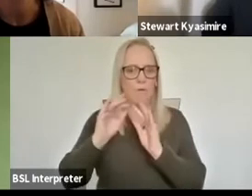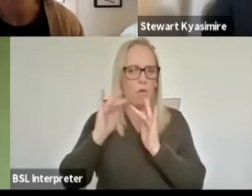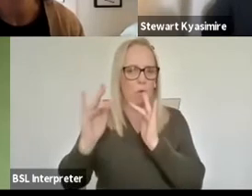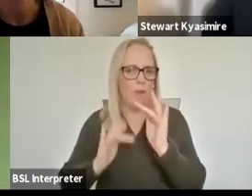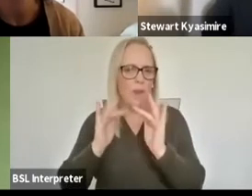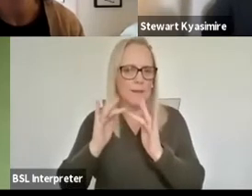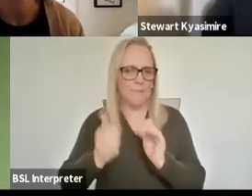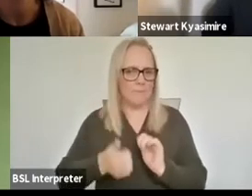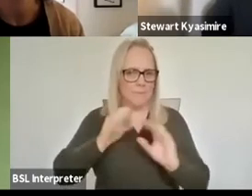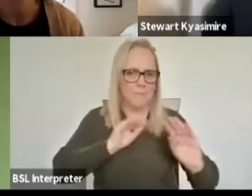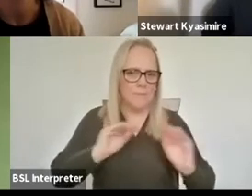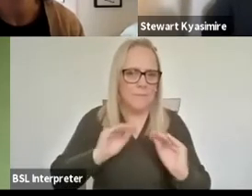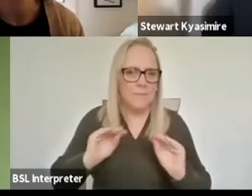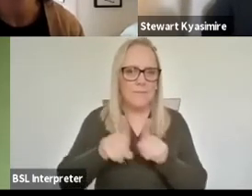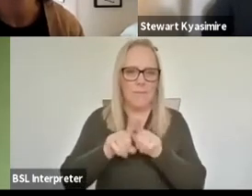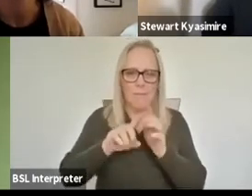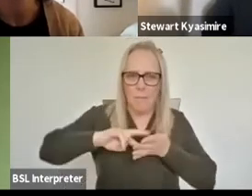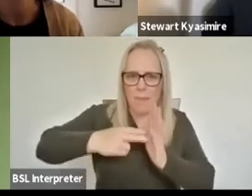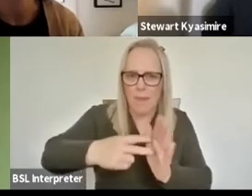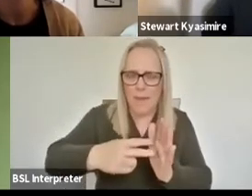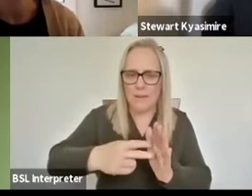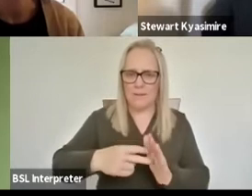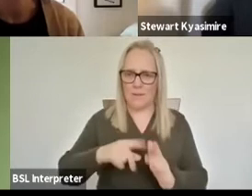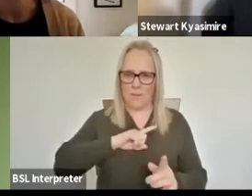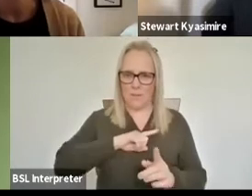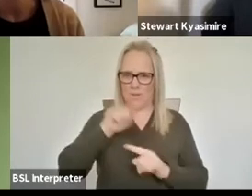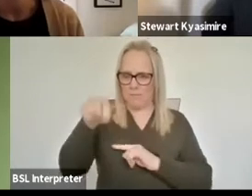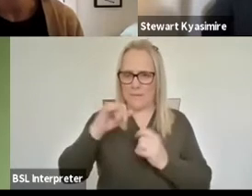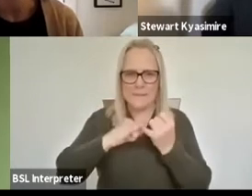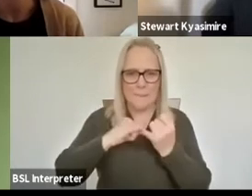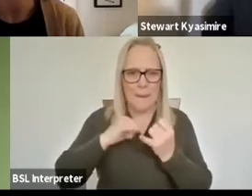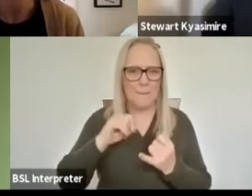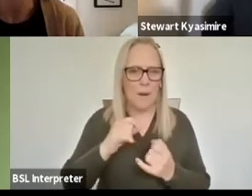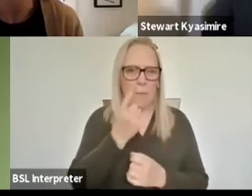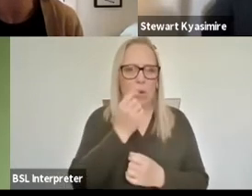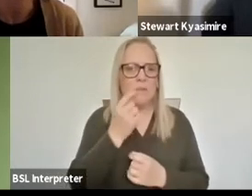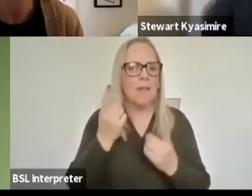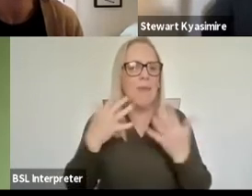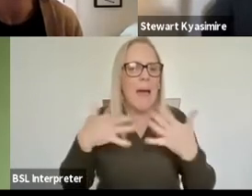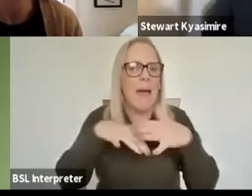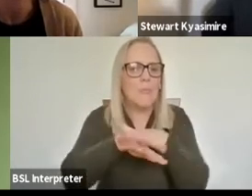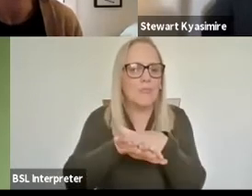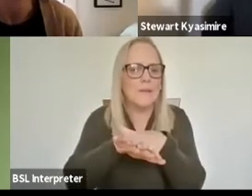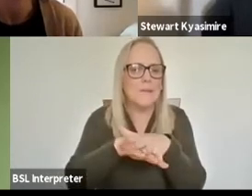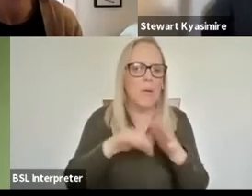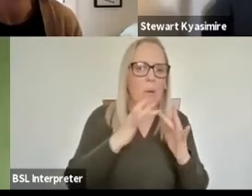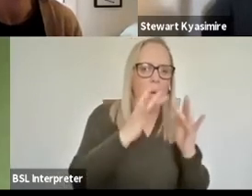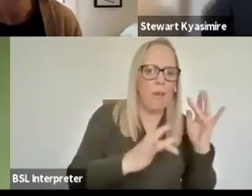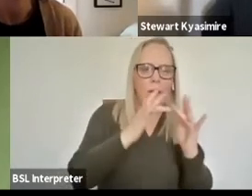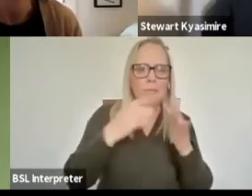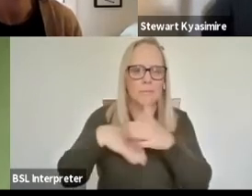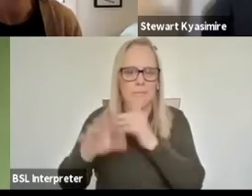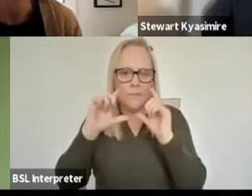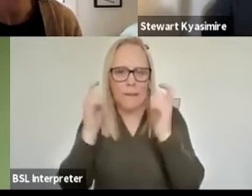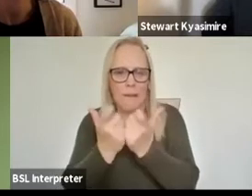planning about having to be home in September in a hybrid model, which of course has been very challenging for these creative disciplines and I feel we've learnt a